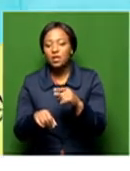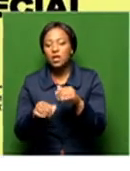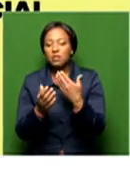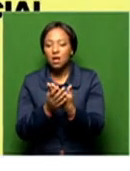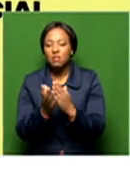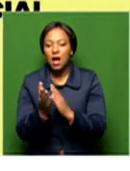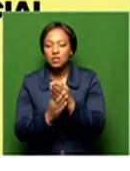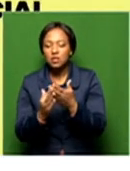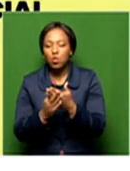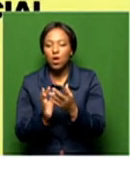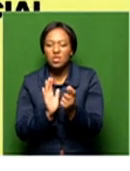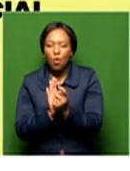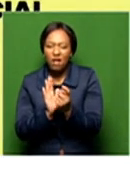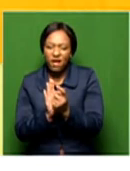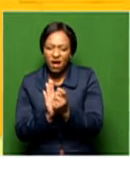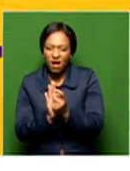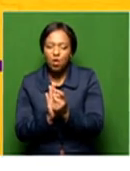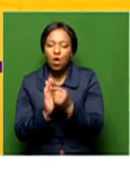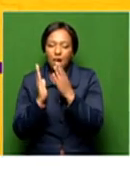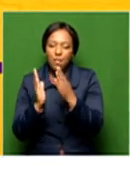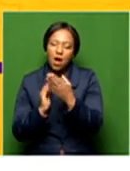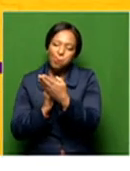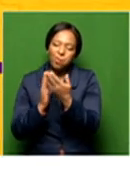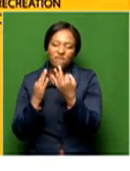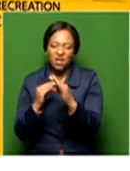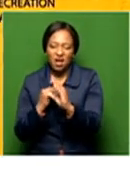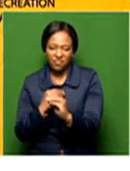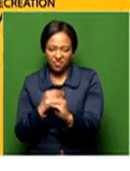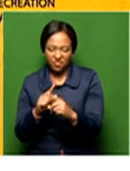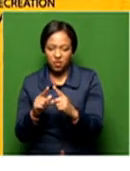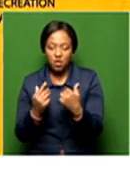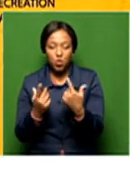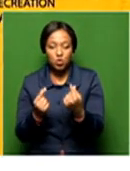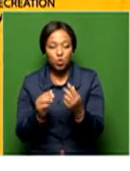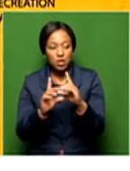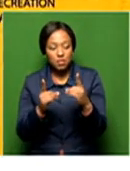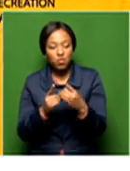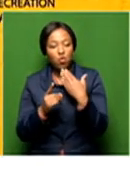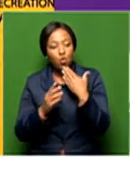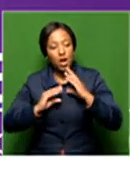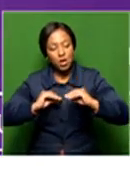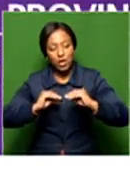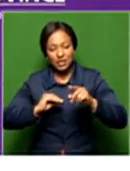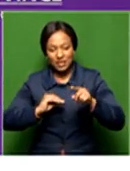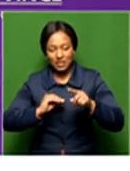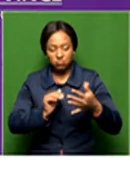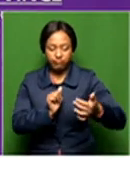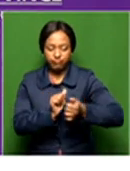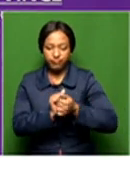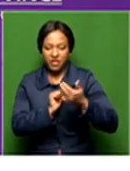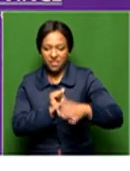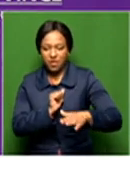Wi-Fi within our libraries because it is provided for free. And what we're doing together with the Department of Education is that we have now